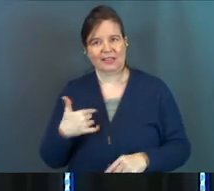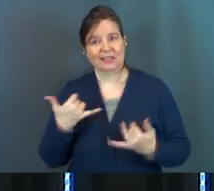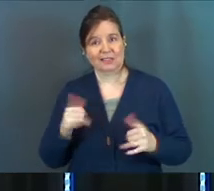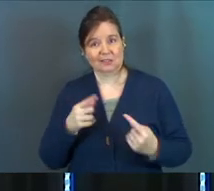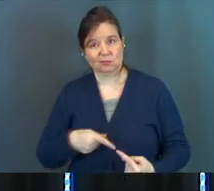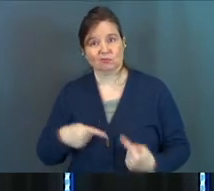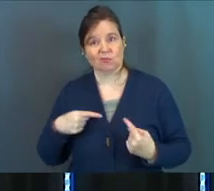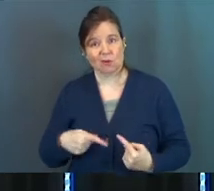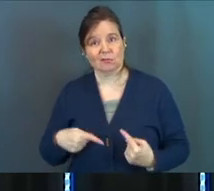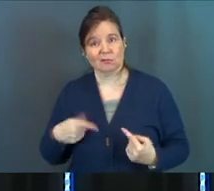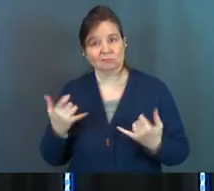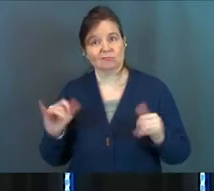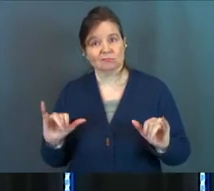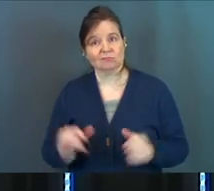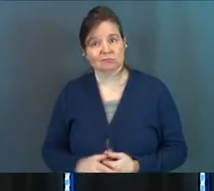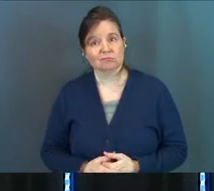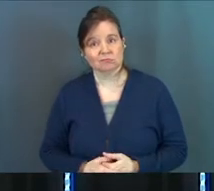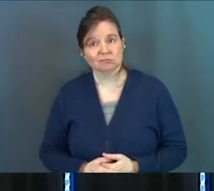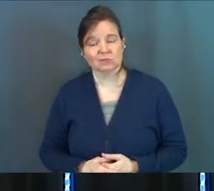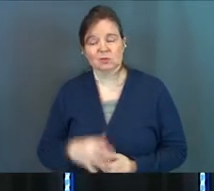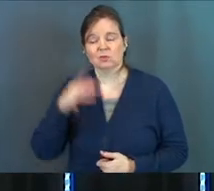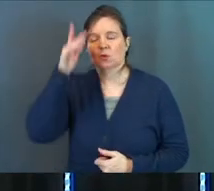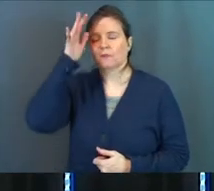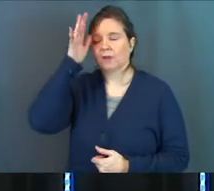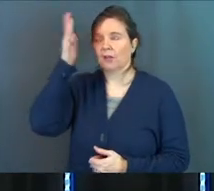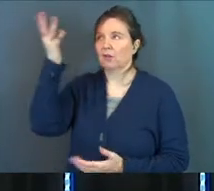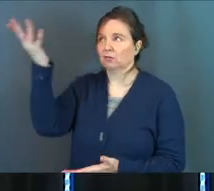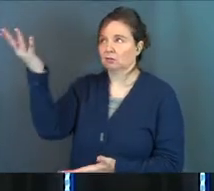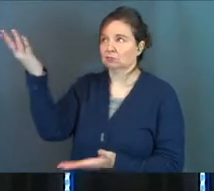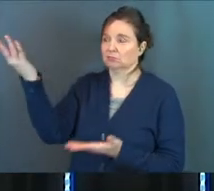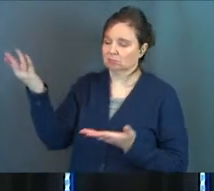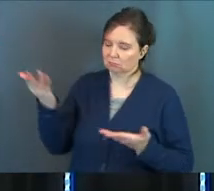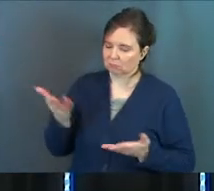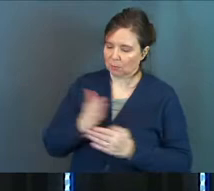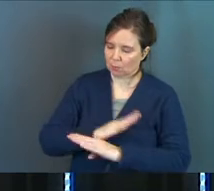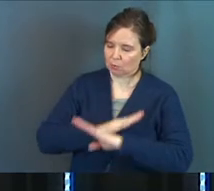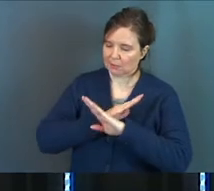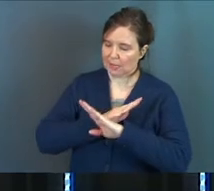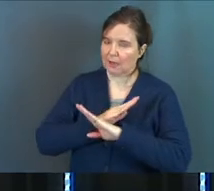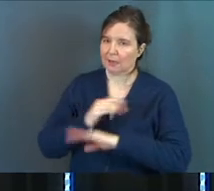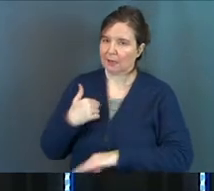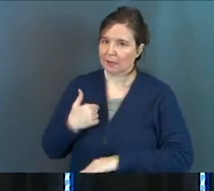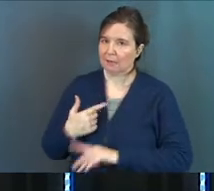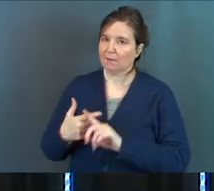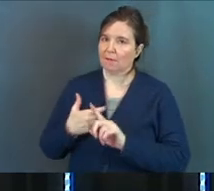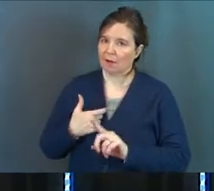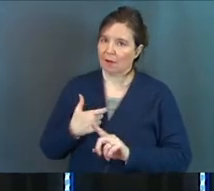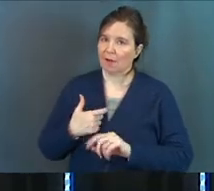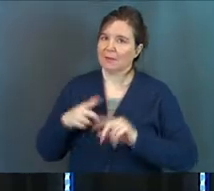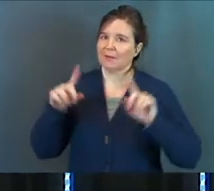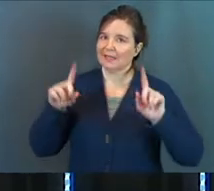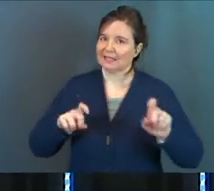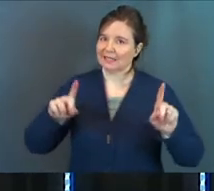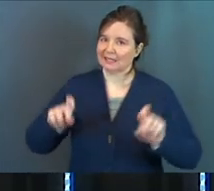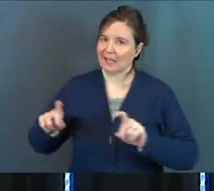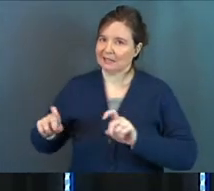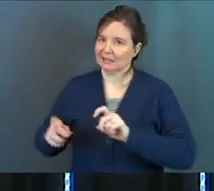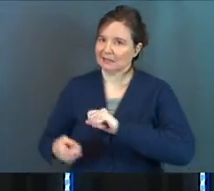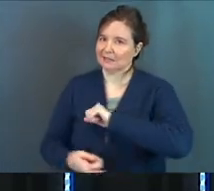that I still struggle with. So Father, would you protect me from the tests?